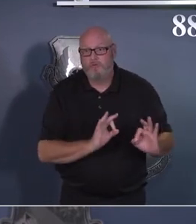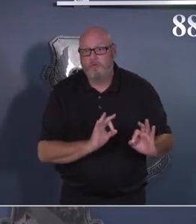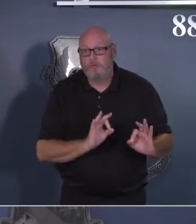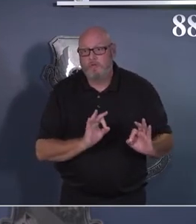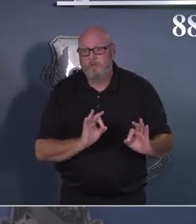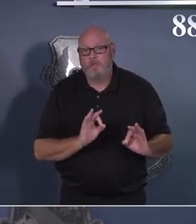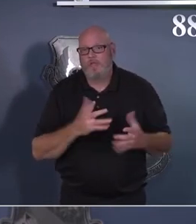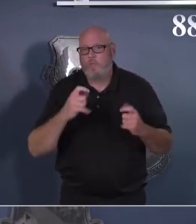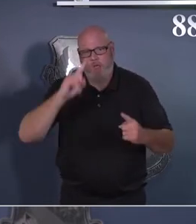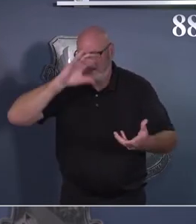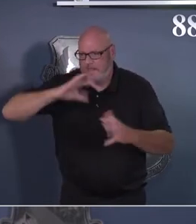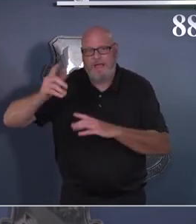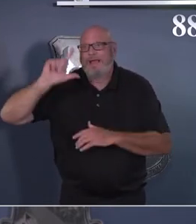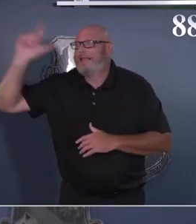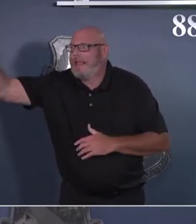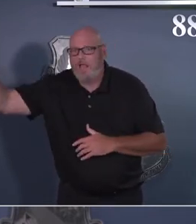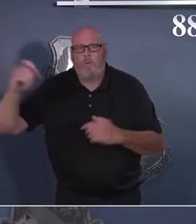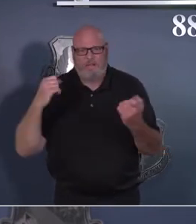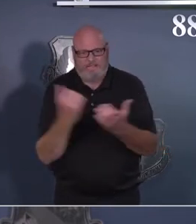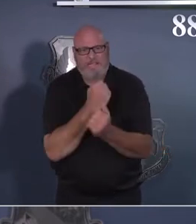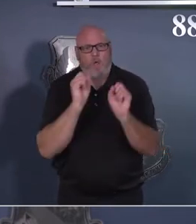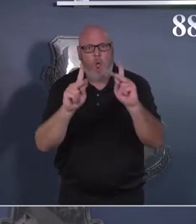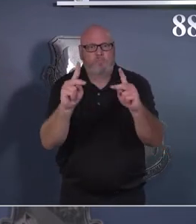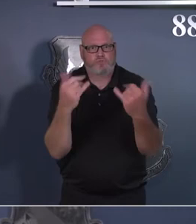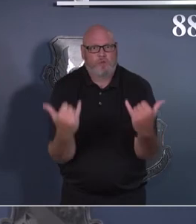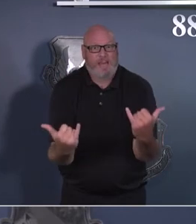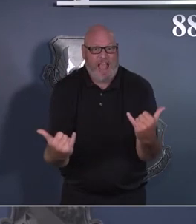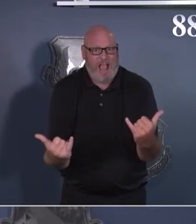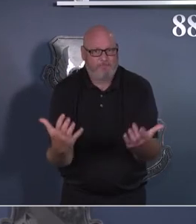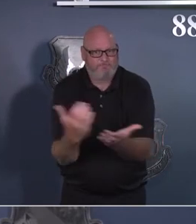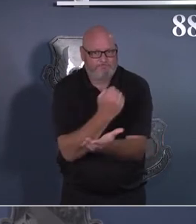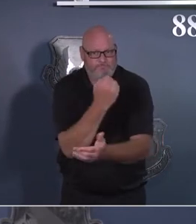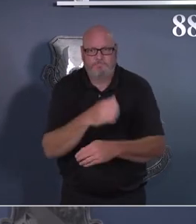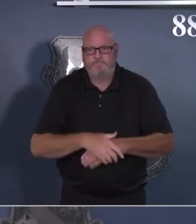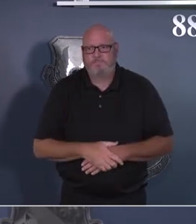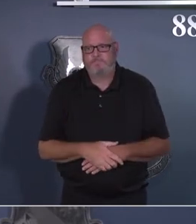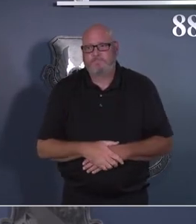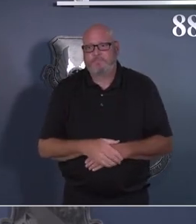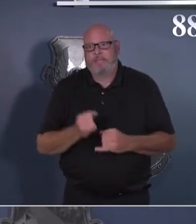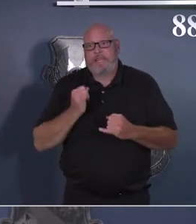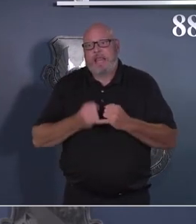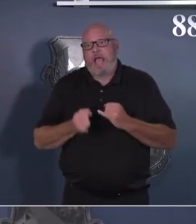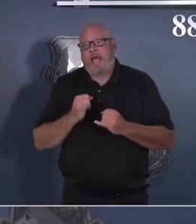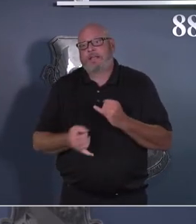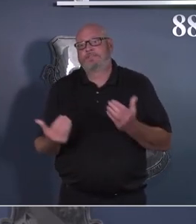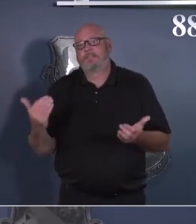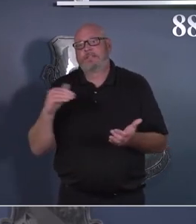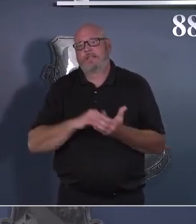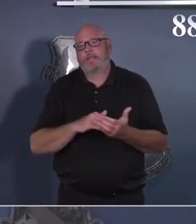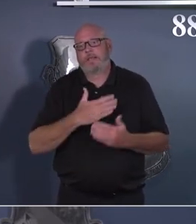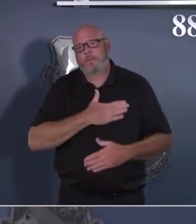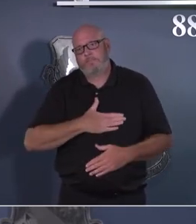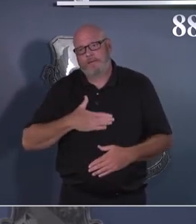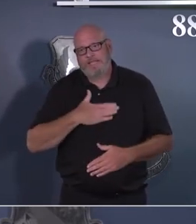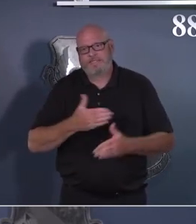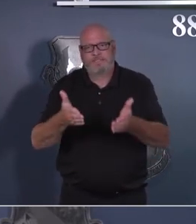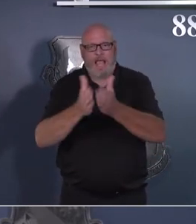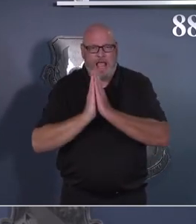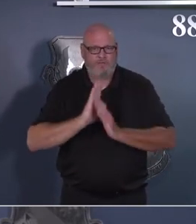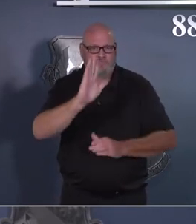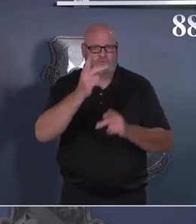And finally, you know, again, just please consult with your supervisors if you have any individual